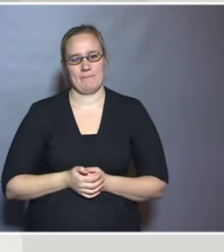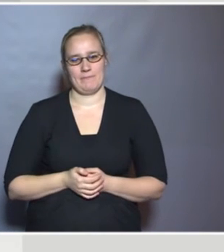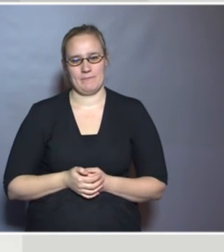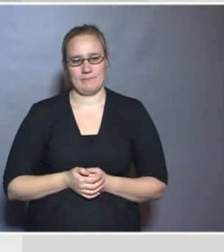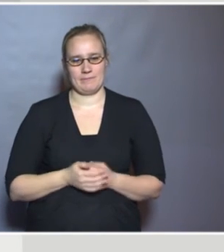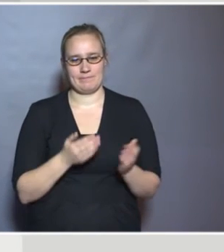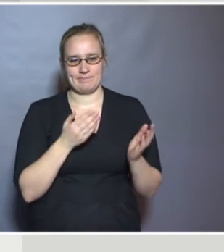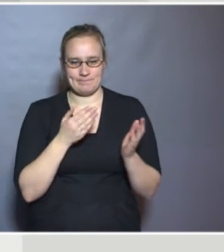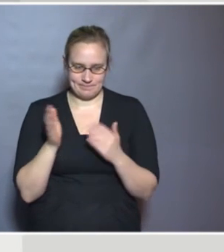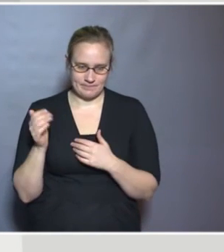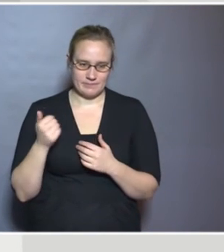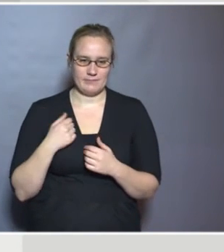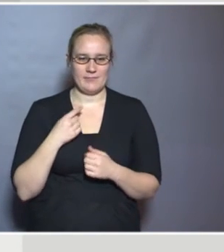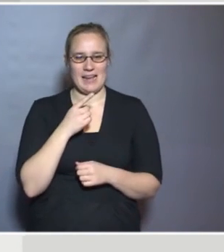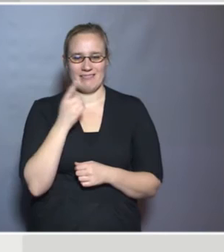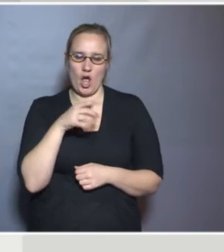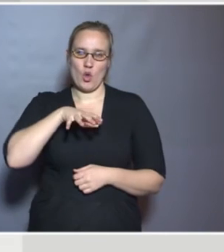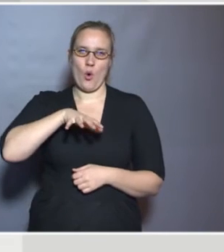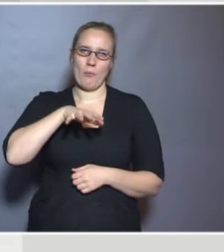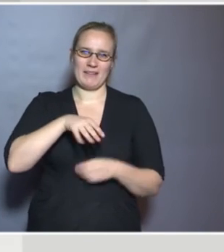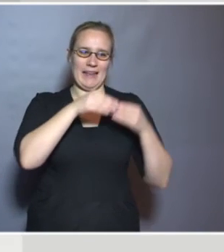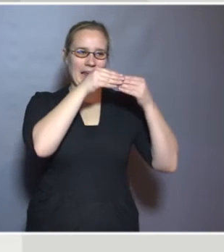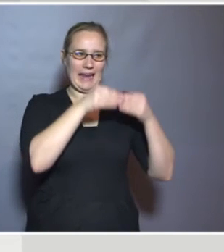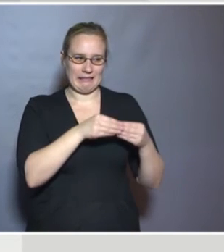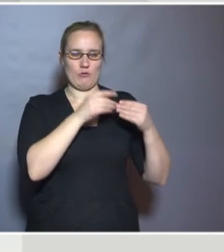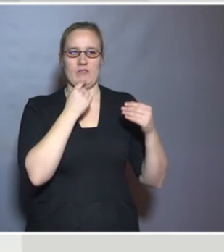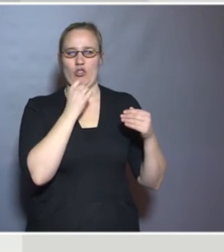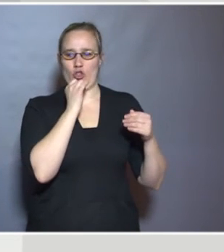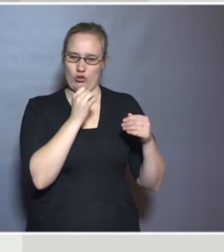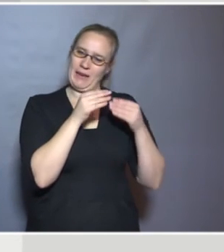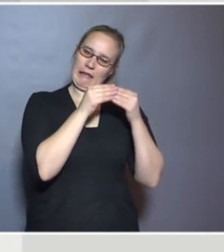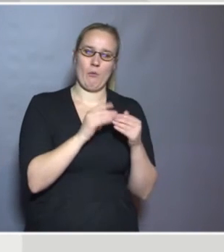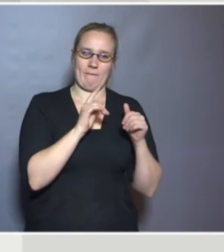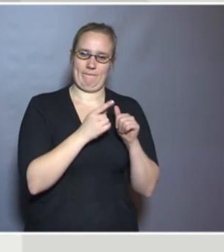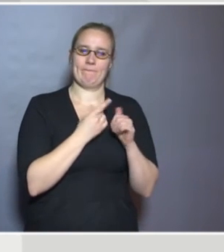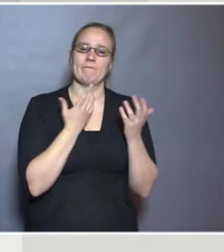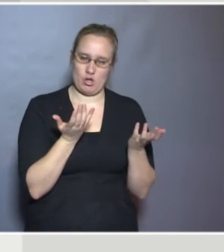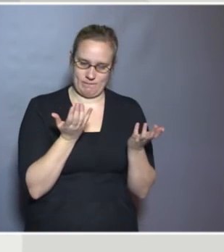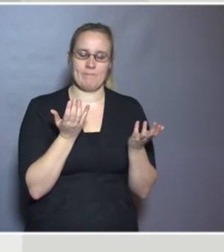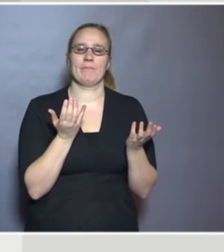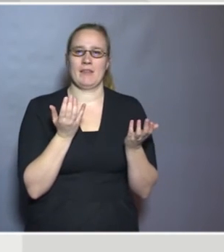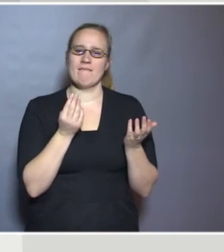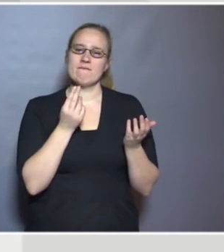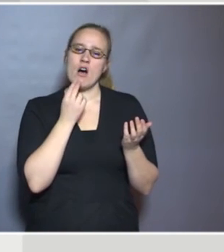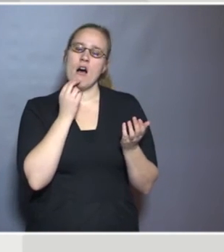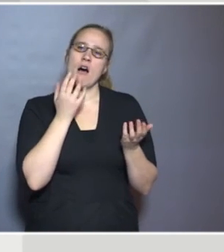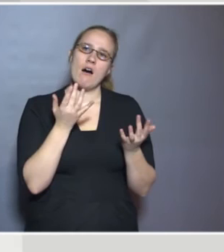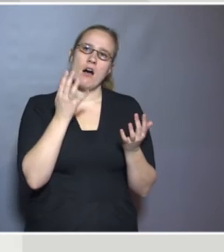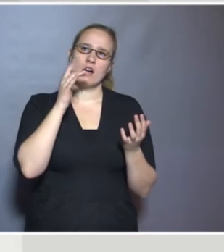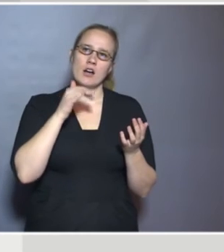Another area of agreement we had to reach was what might be an